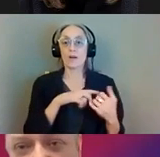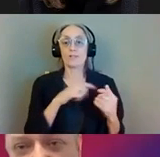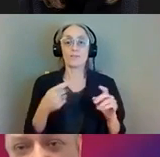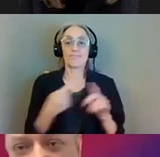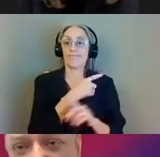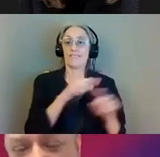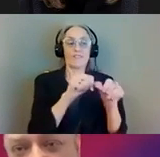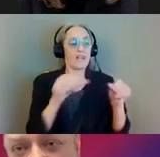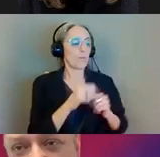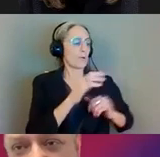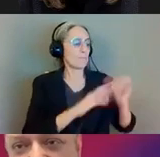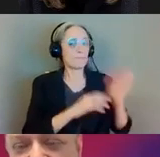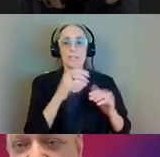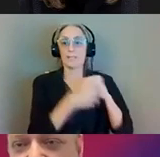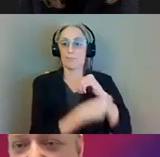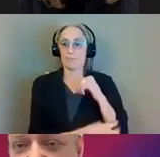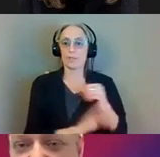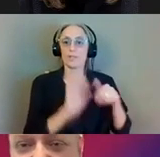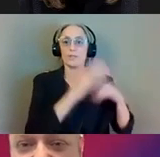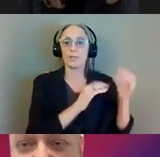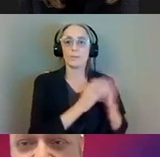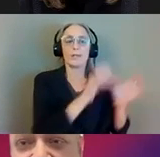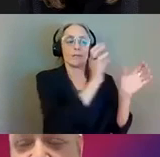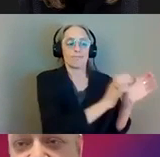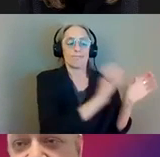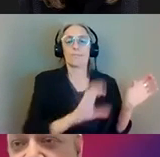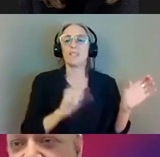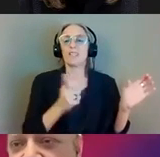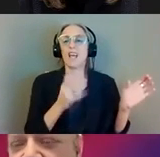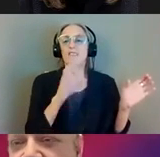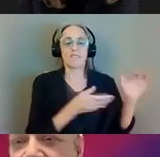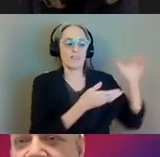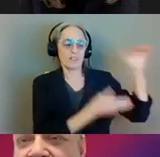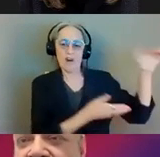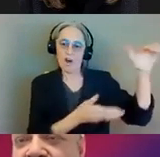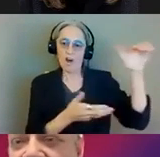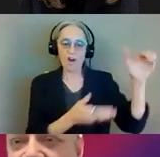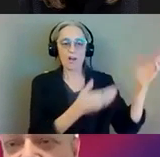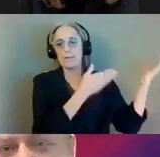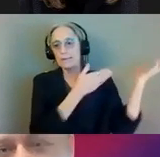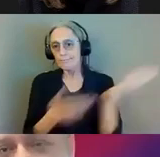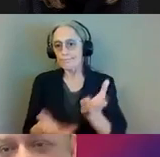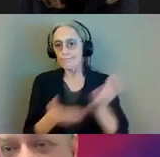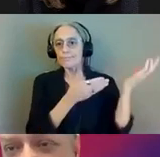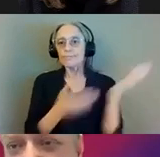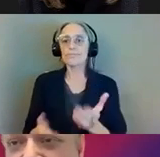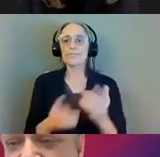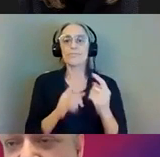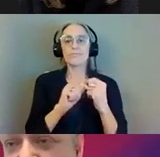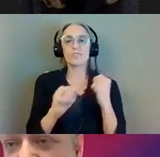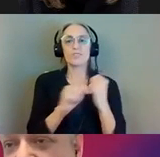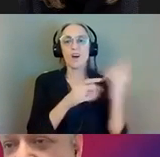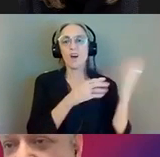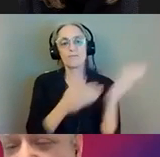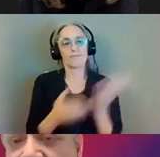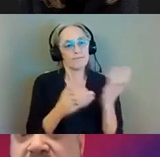on on trucks you know 10 foot precast concrete segments and this piece of equipment you see riding on